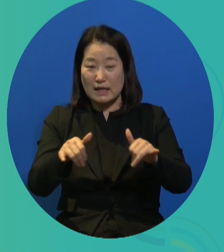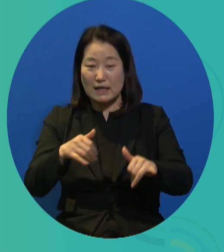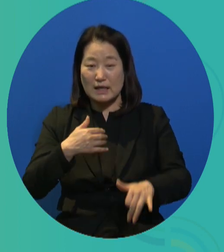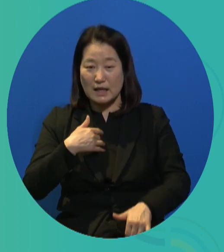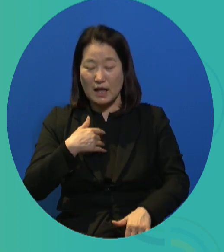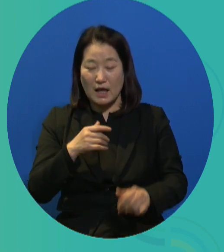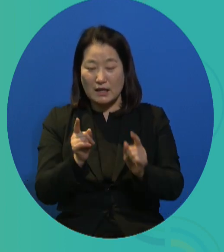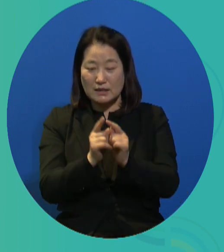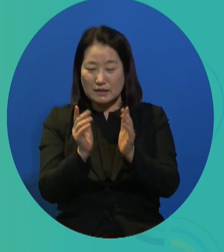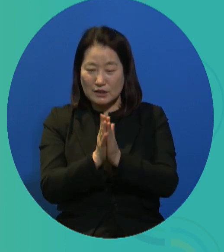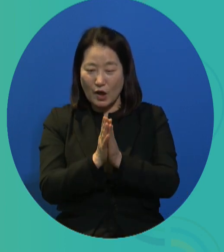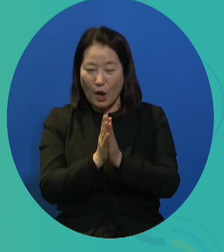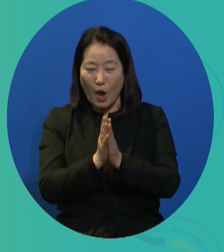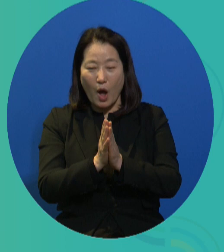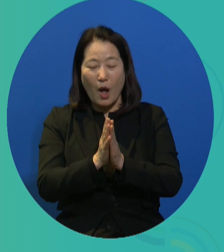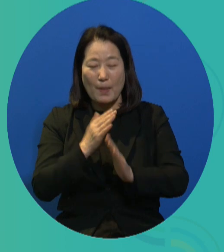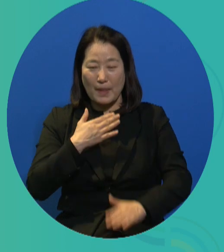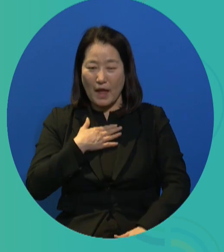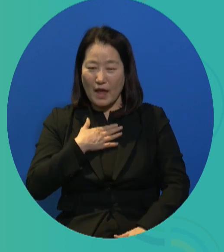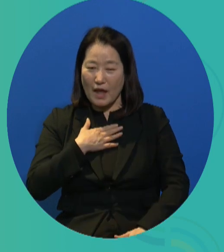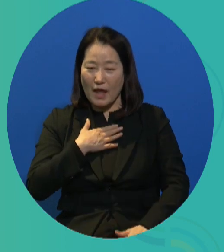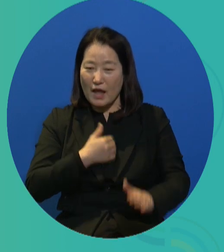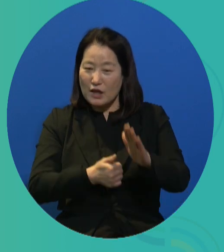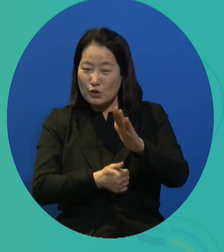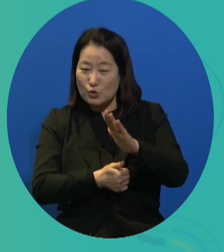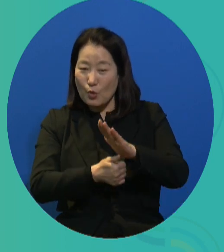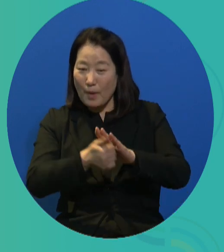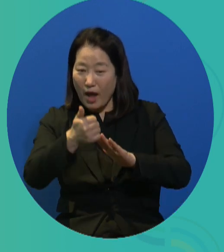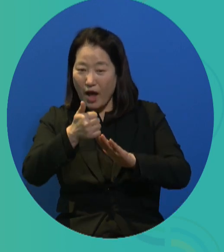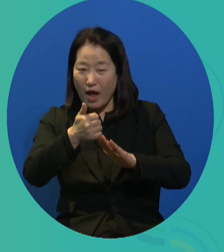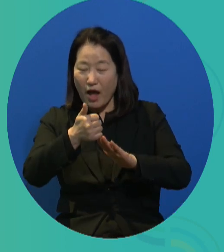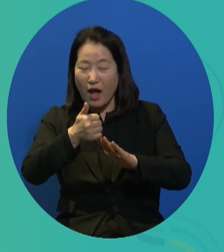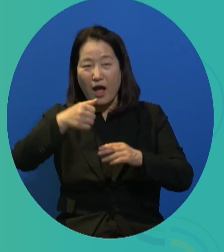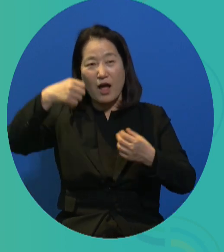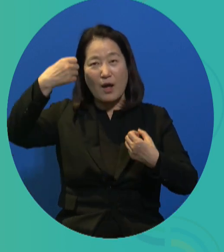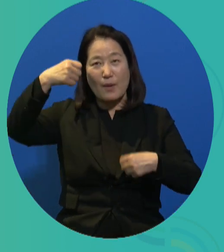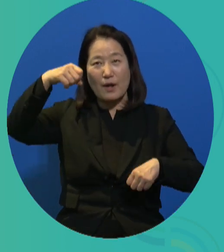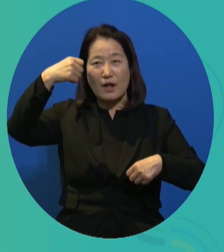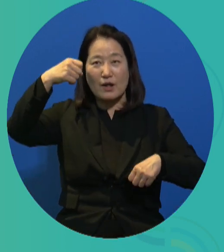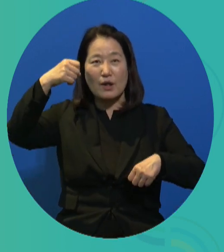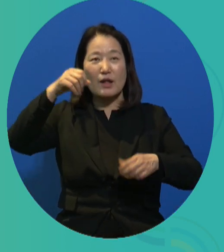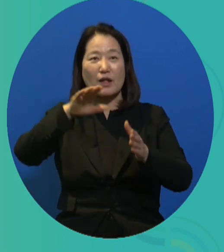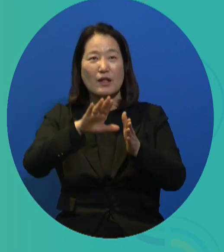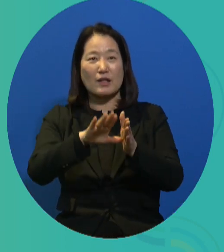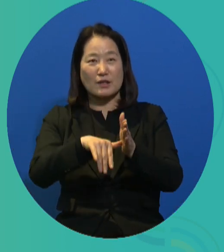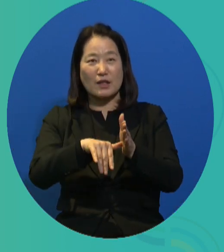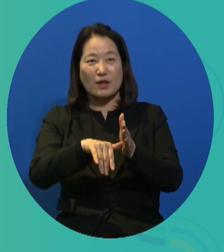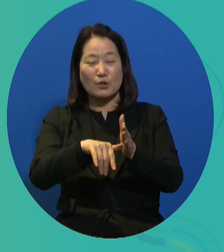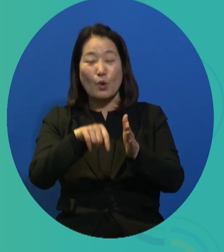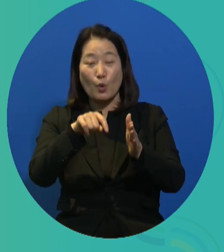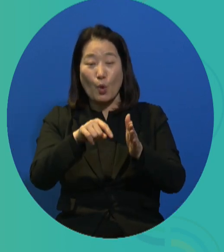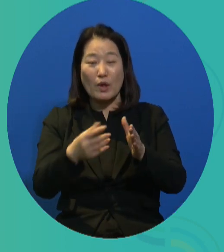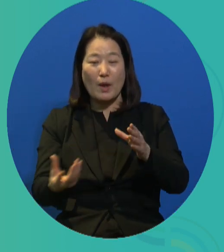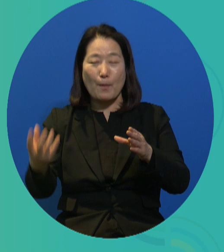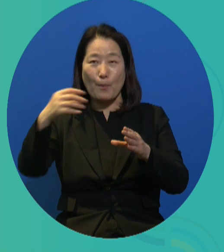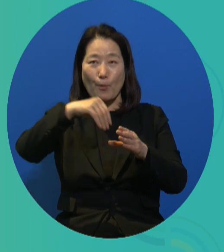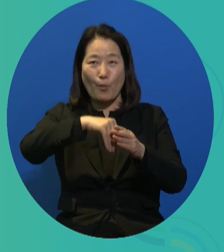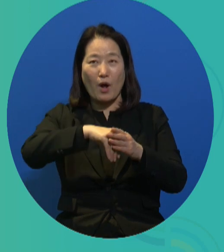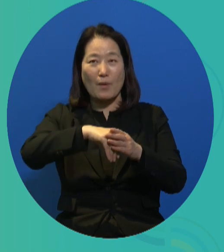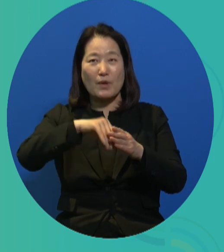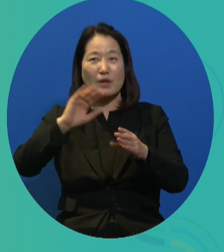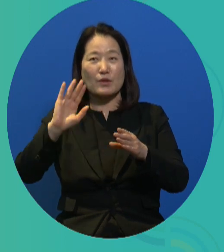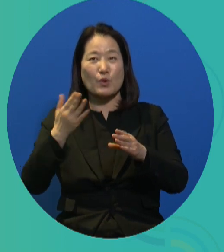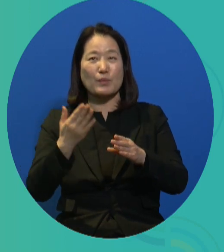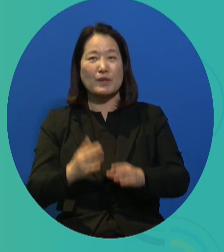So, for example, if a disabled person engages in performance art, in a performance art piece that is